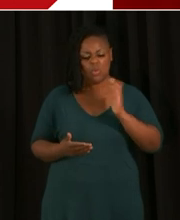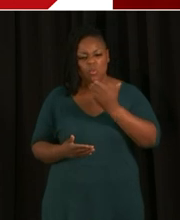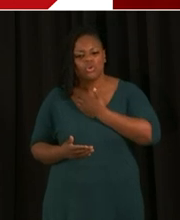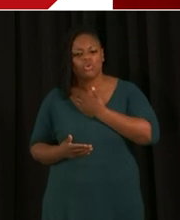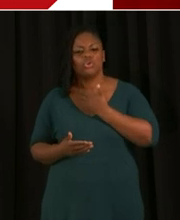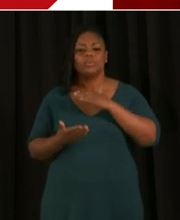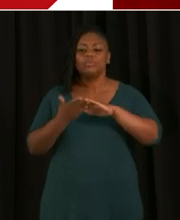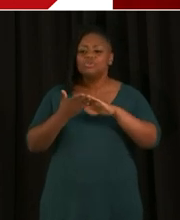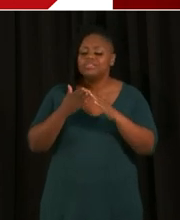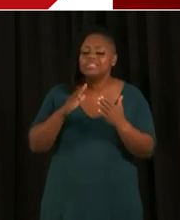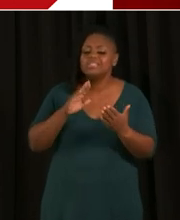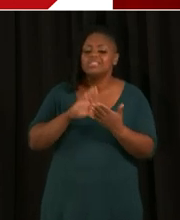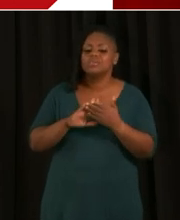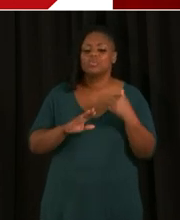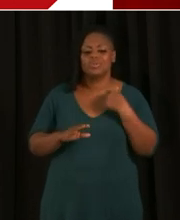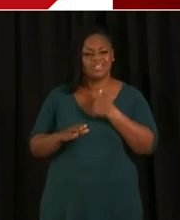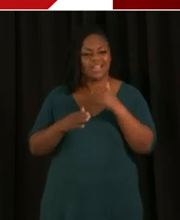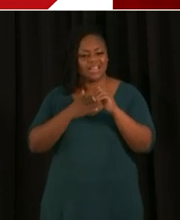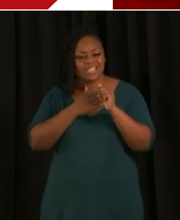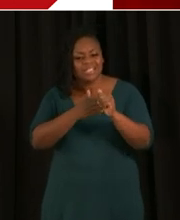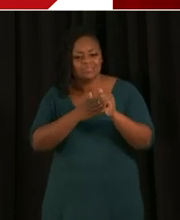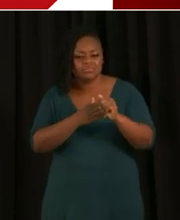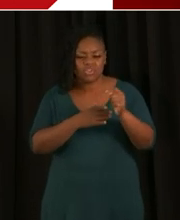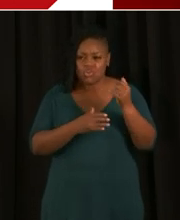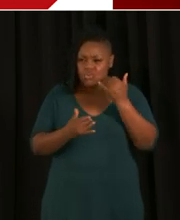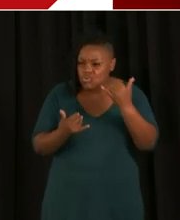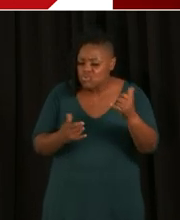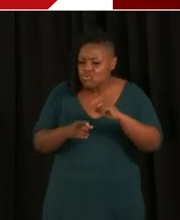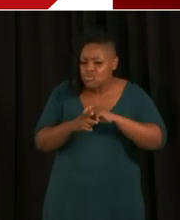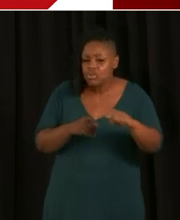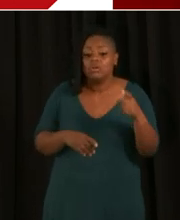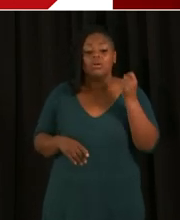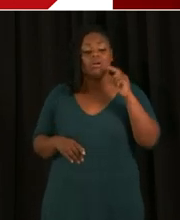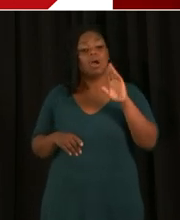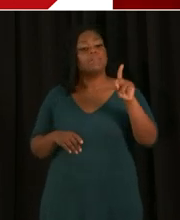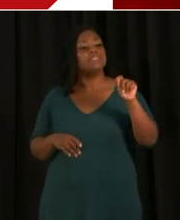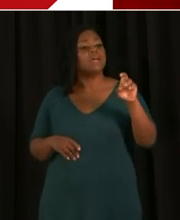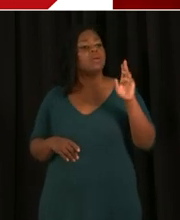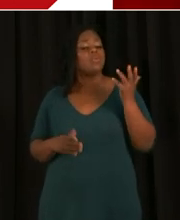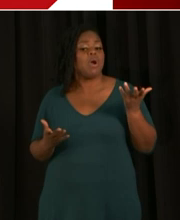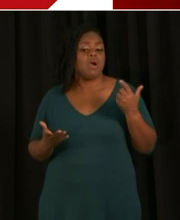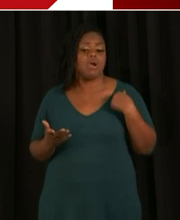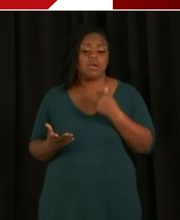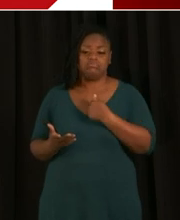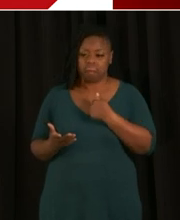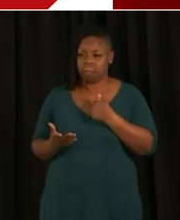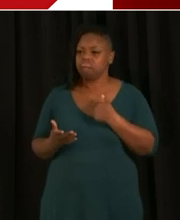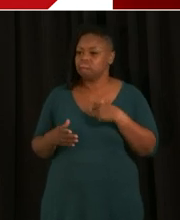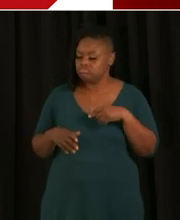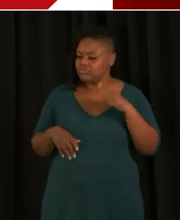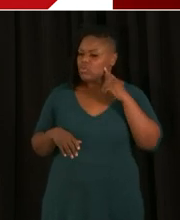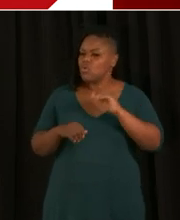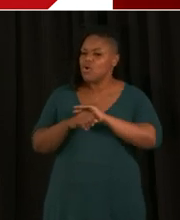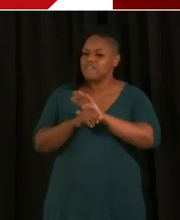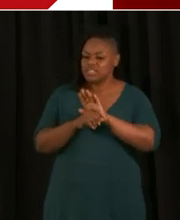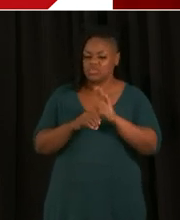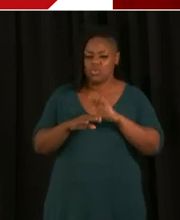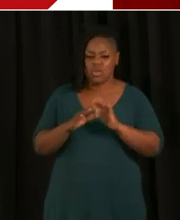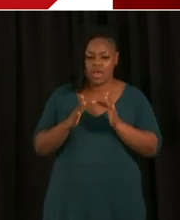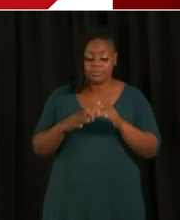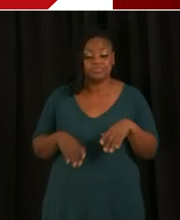on the district's response and recovery efforts related to the pandemic. Tonight we'll be joined by